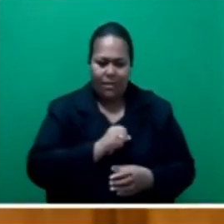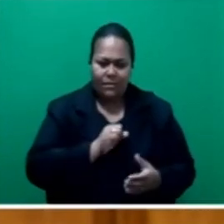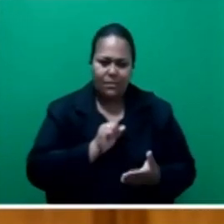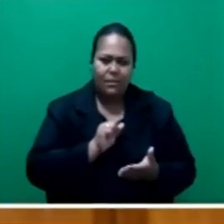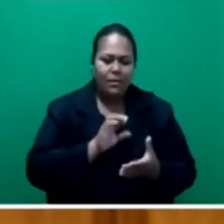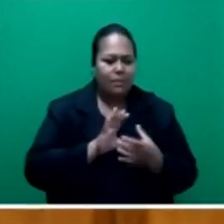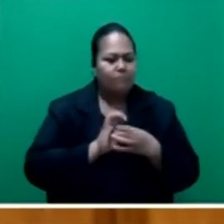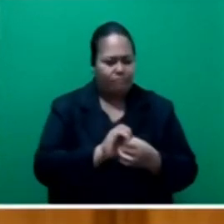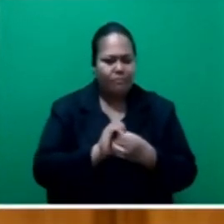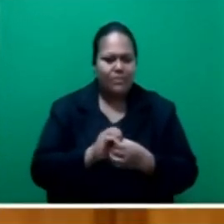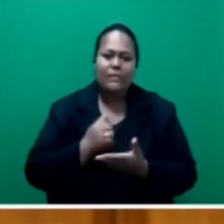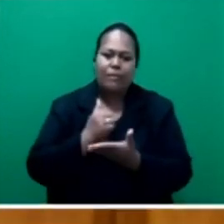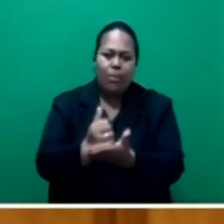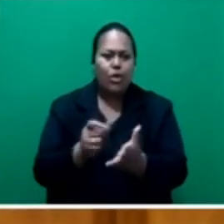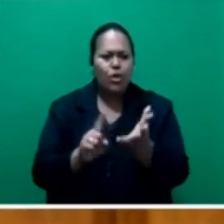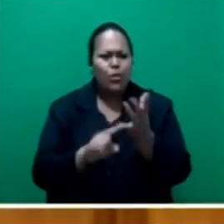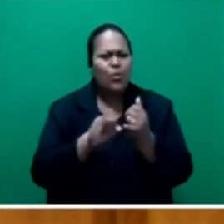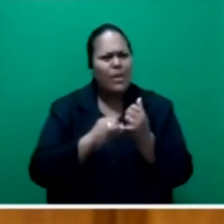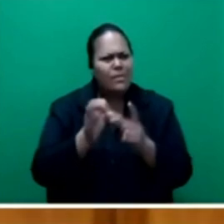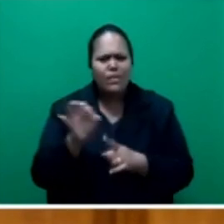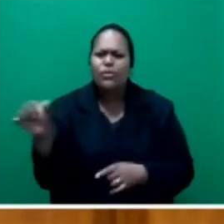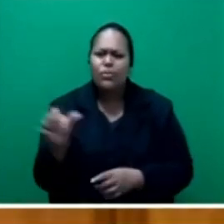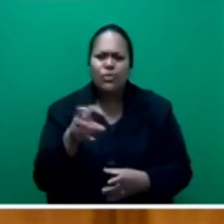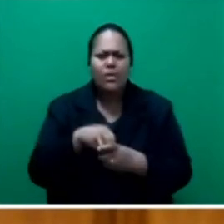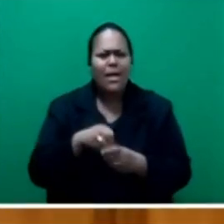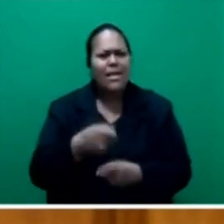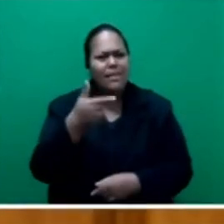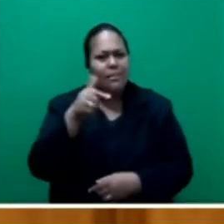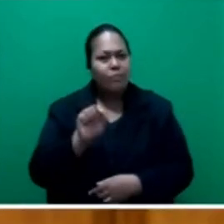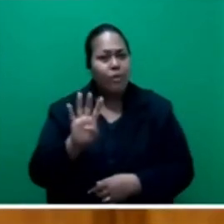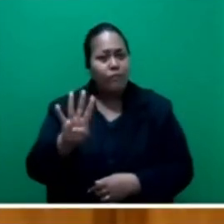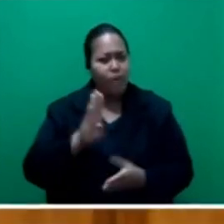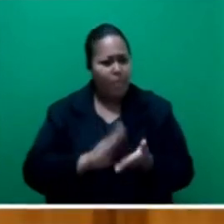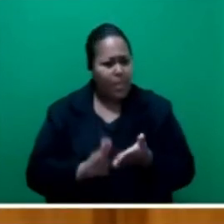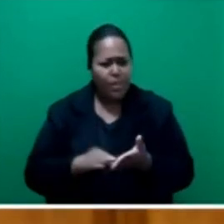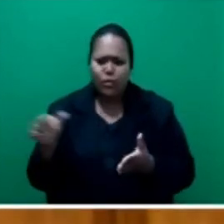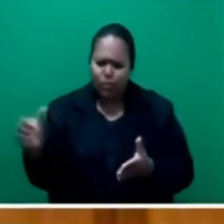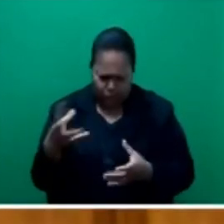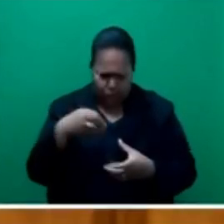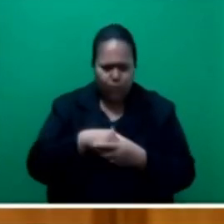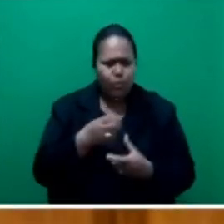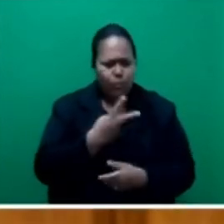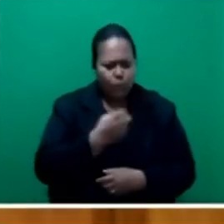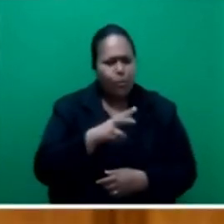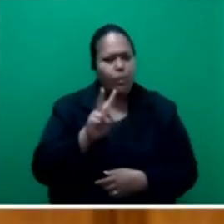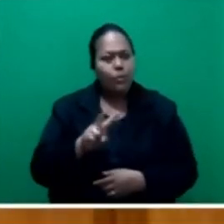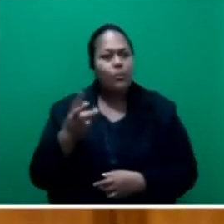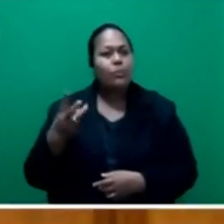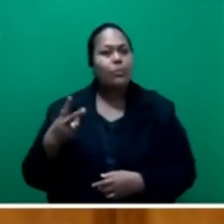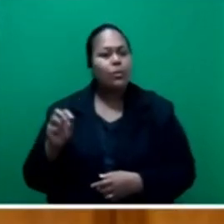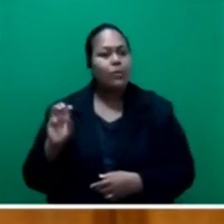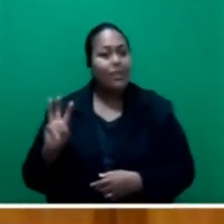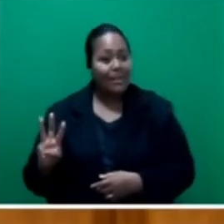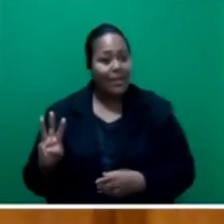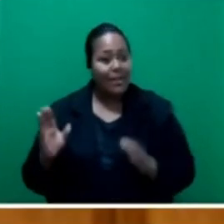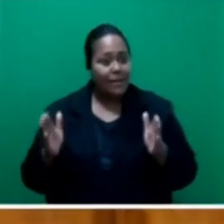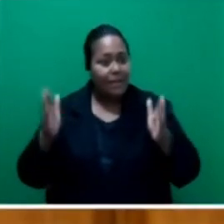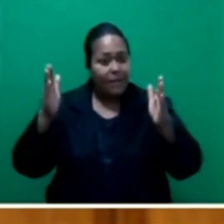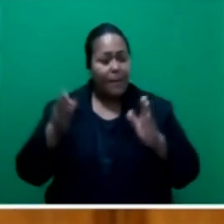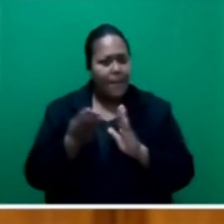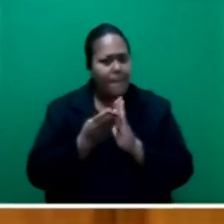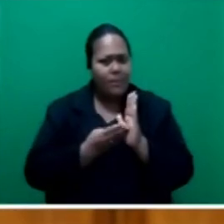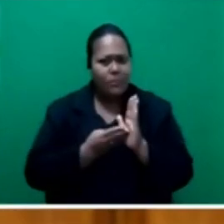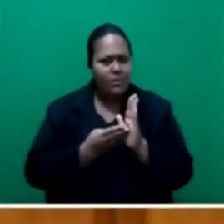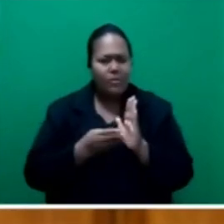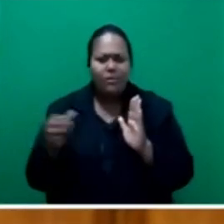.4 million, including what should have been included in the 2022-2023 budget, will